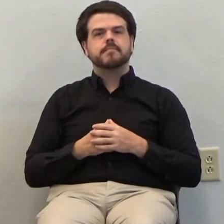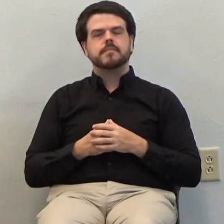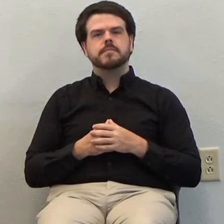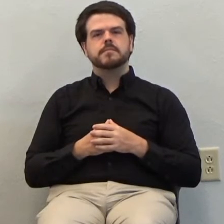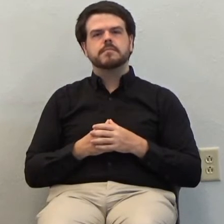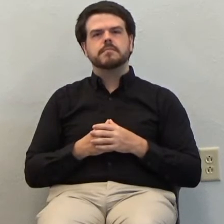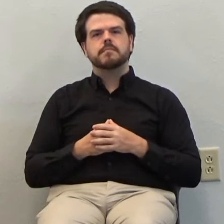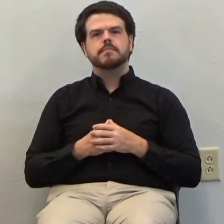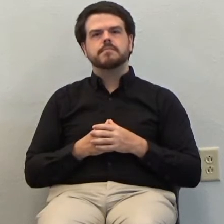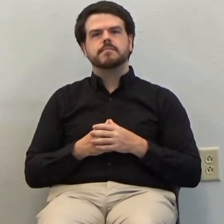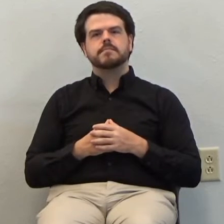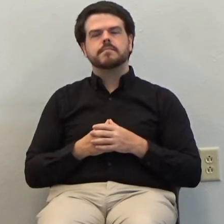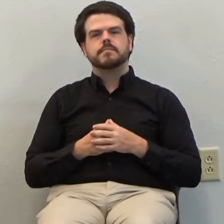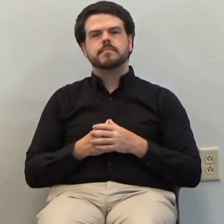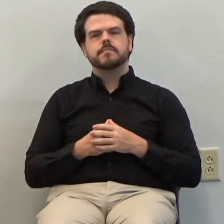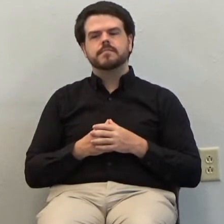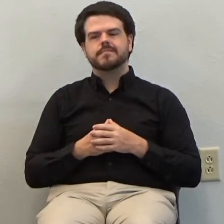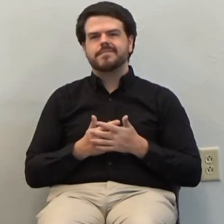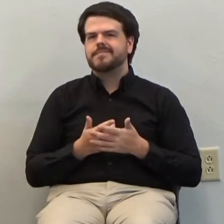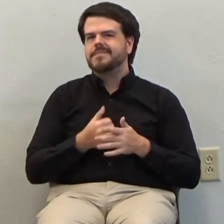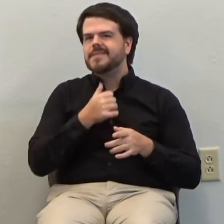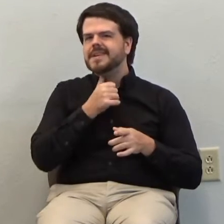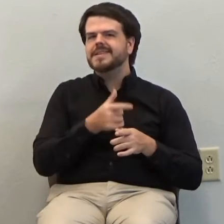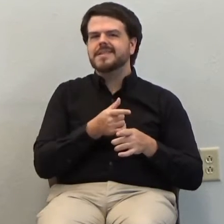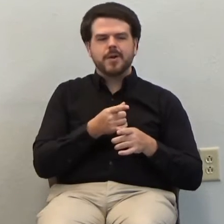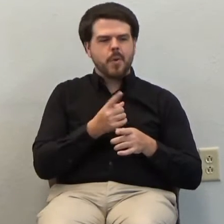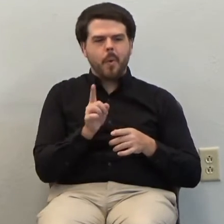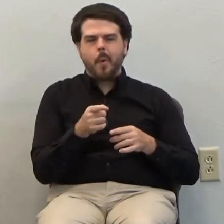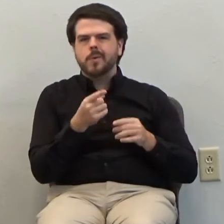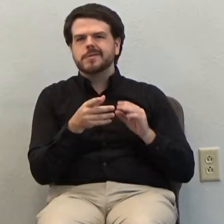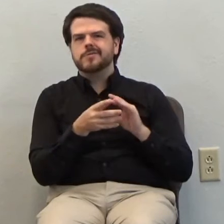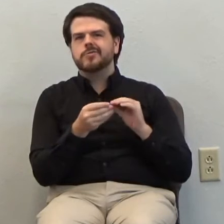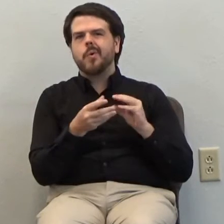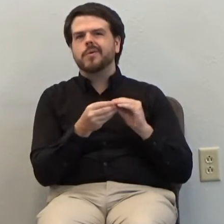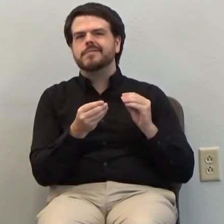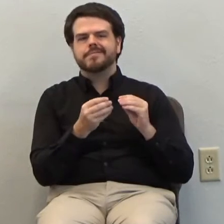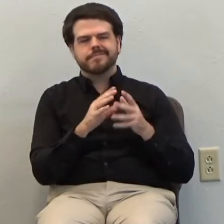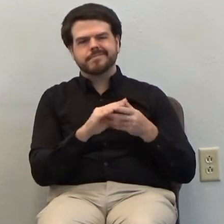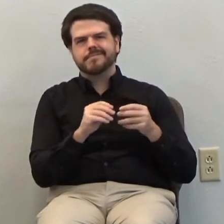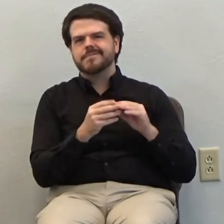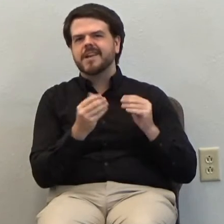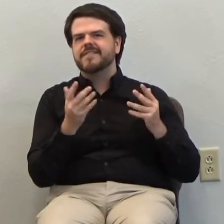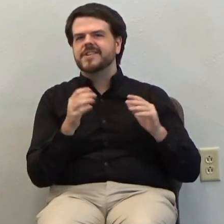My friends, these just aren't little Bible stories that we tell kids and, you know,